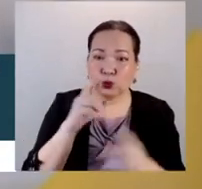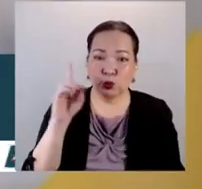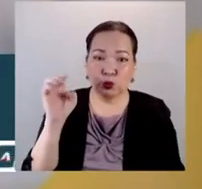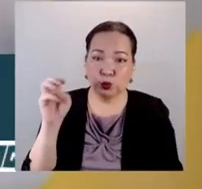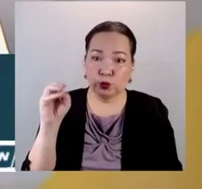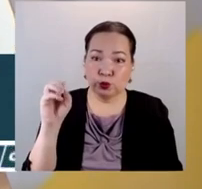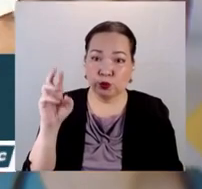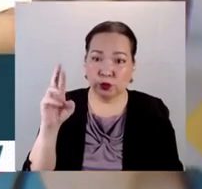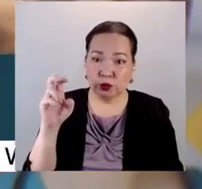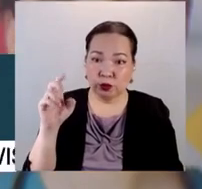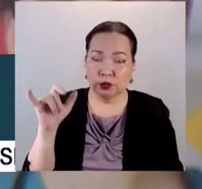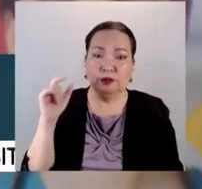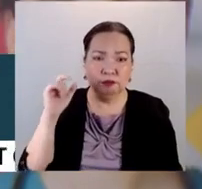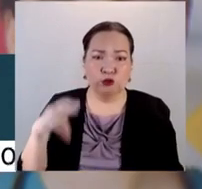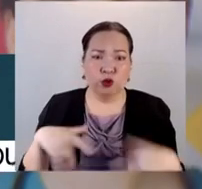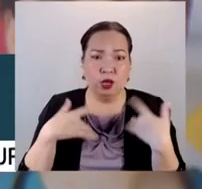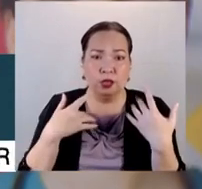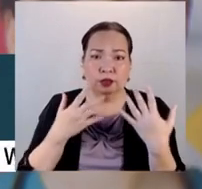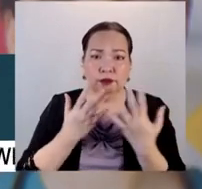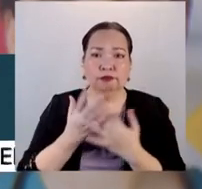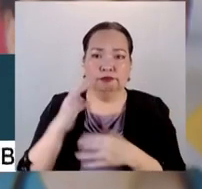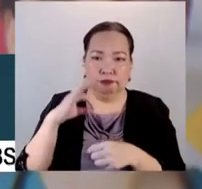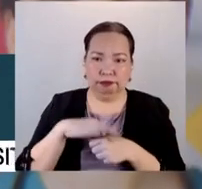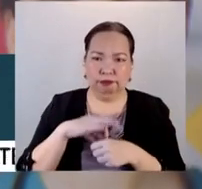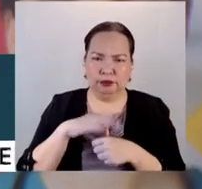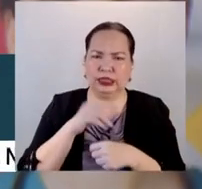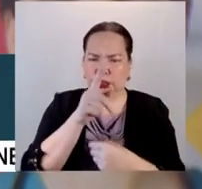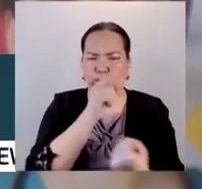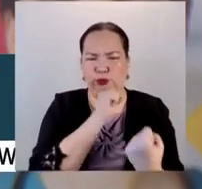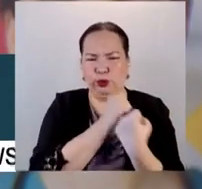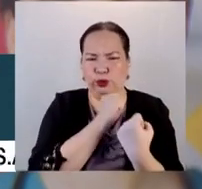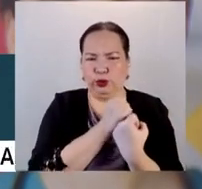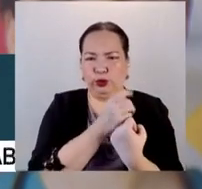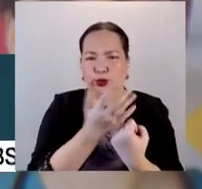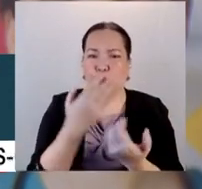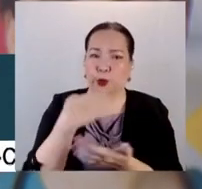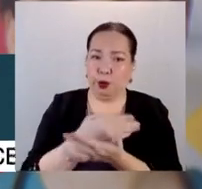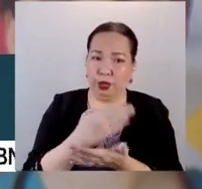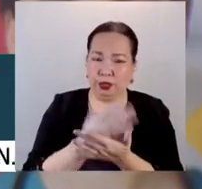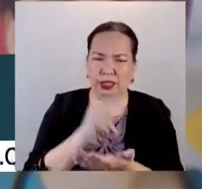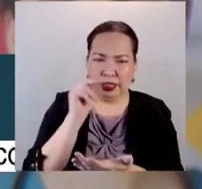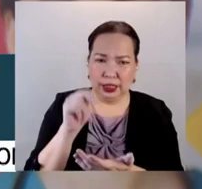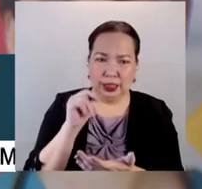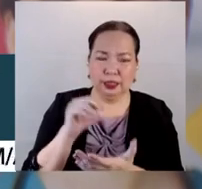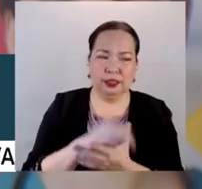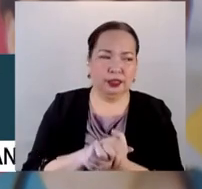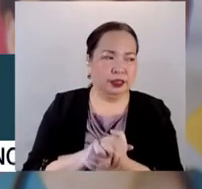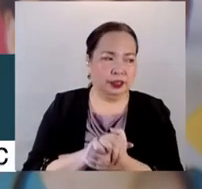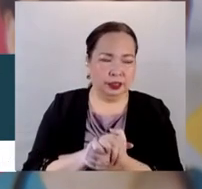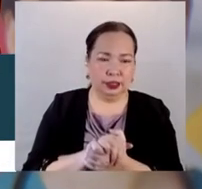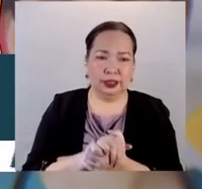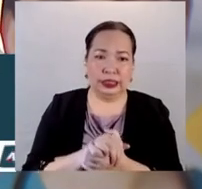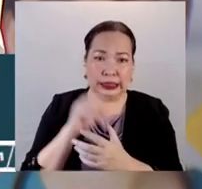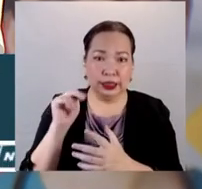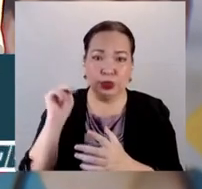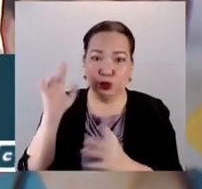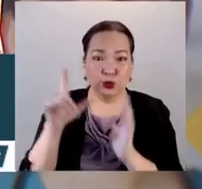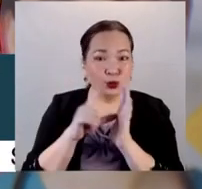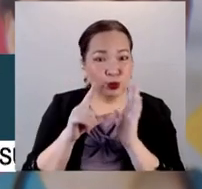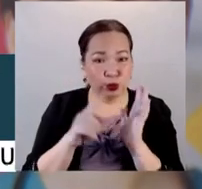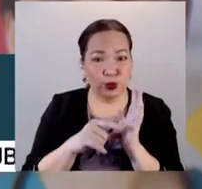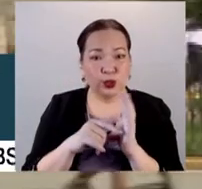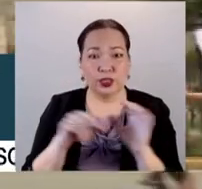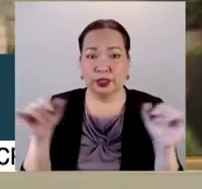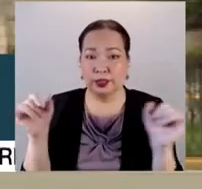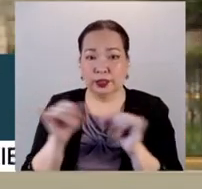election. And, therefore, we will be needing definitely budget. We will be needing definitely new laws. And, again,